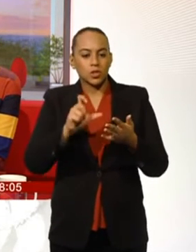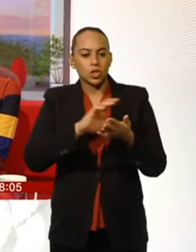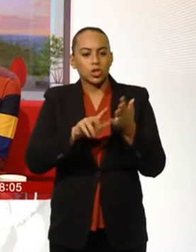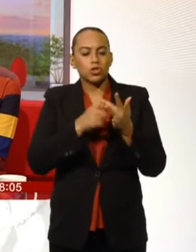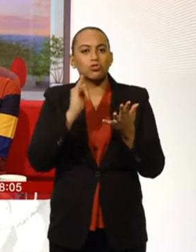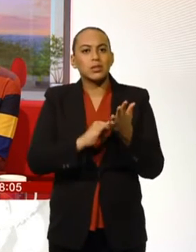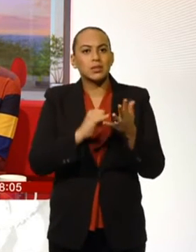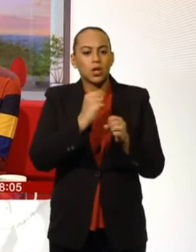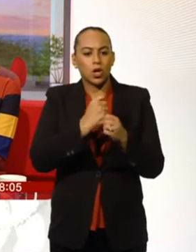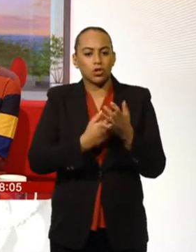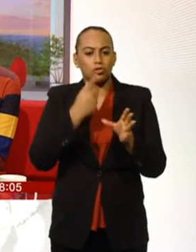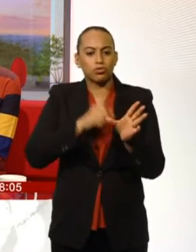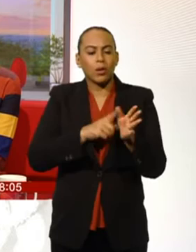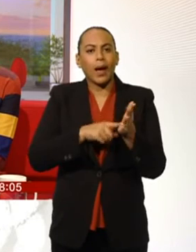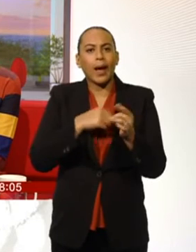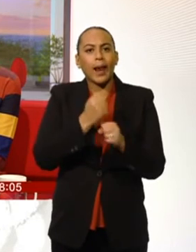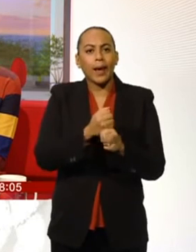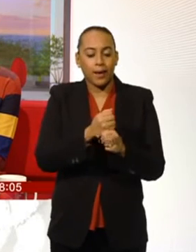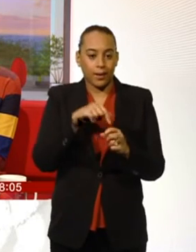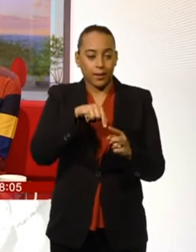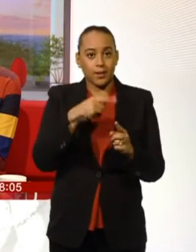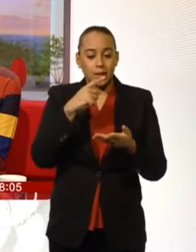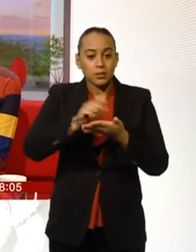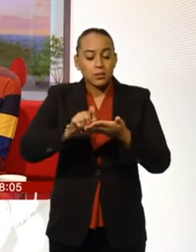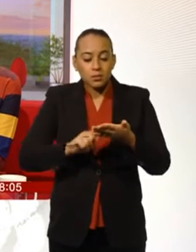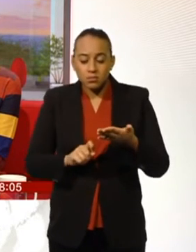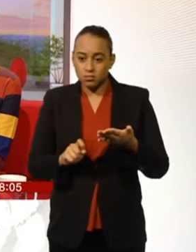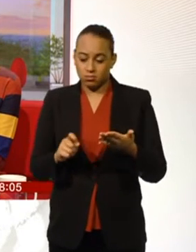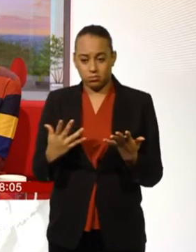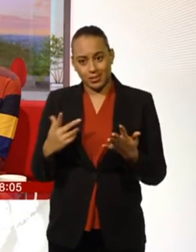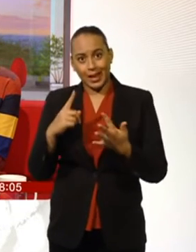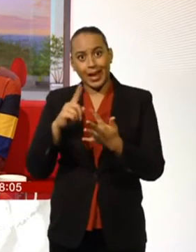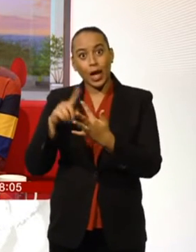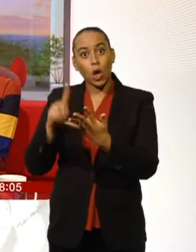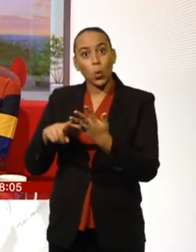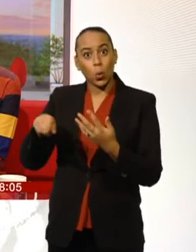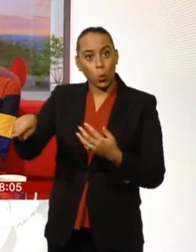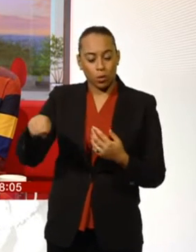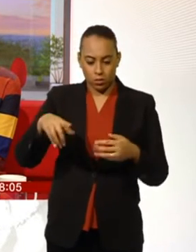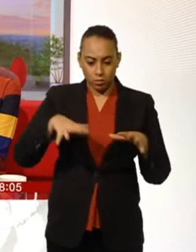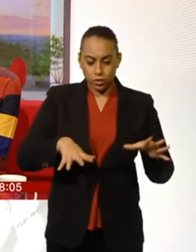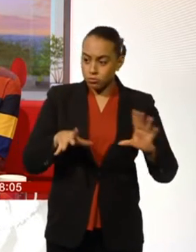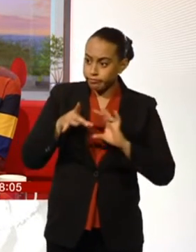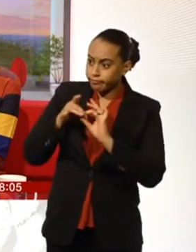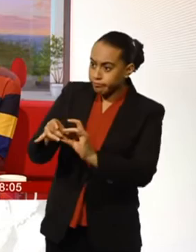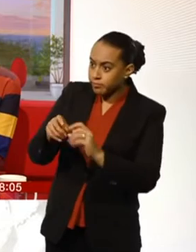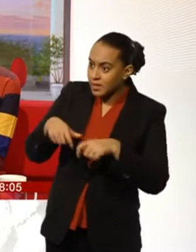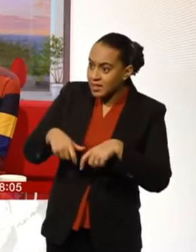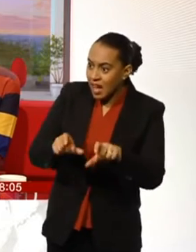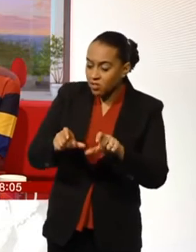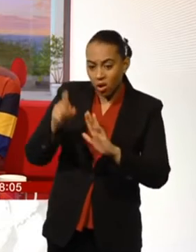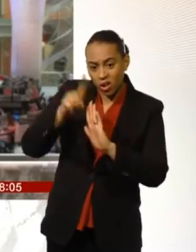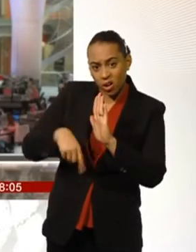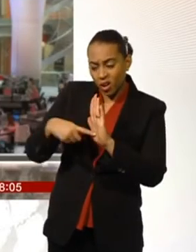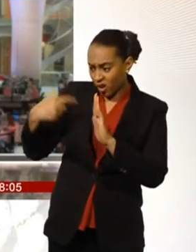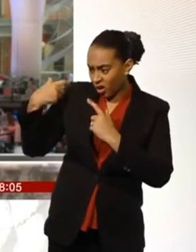Grayling, the leader of the House of Commons, described the referendum on the UK's membership as a crucial crossroads. Our political correspondent Ross Hawkins in Westminster